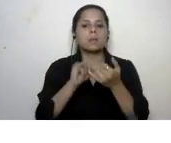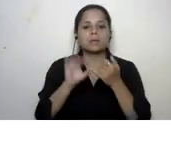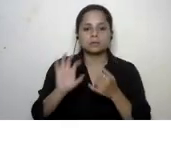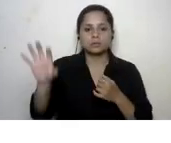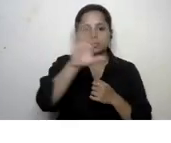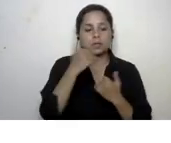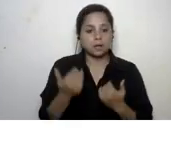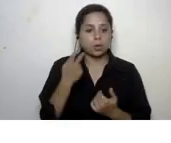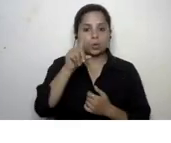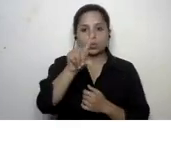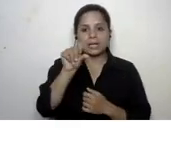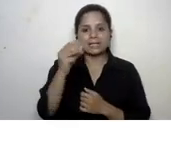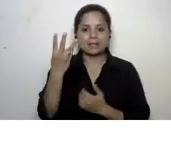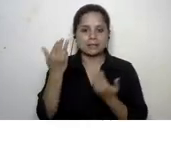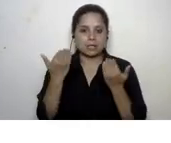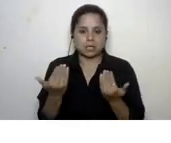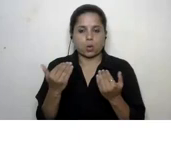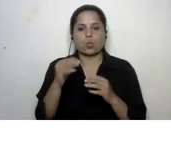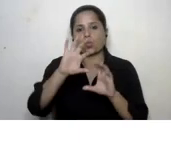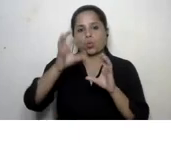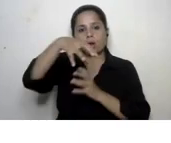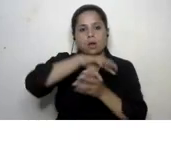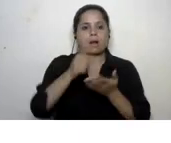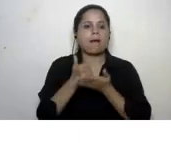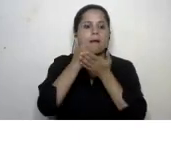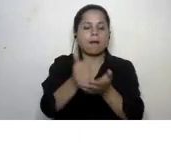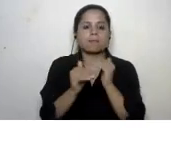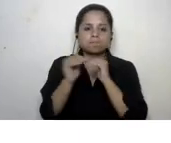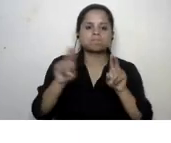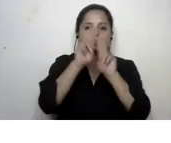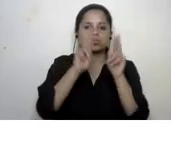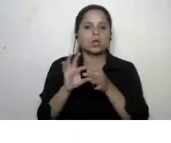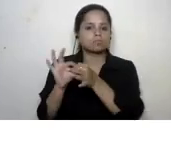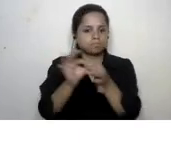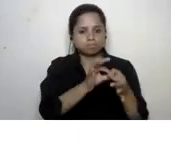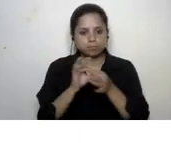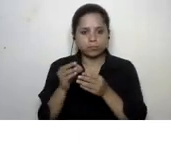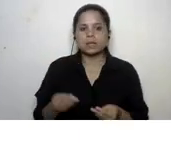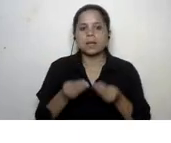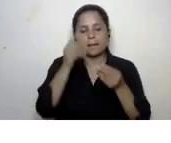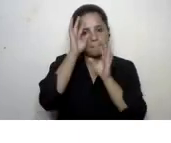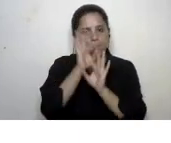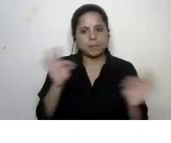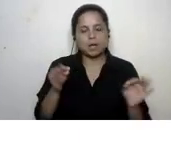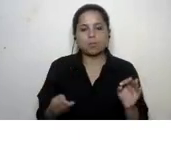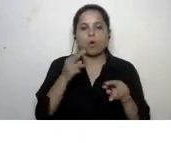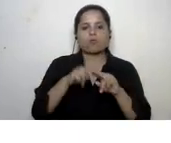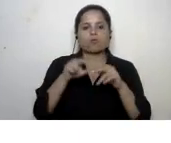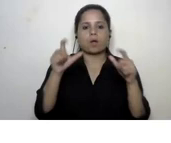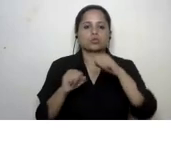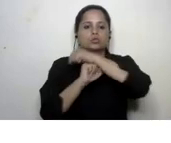stands at 193 to help stabilize international relations and to give peace a more secure foundation